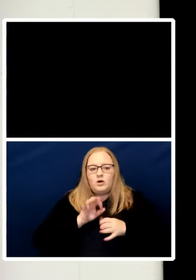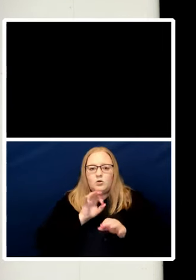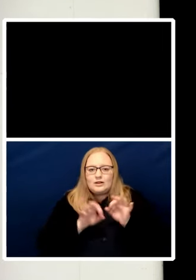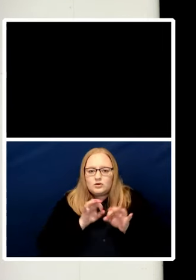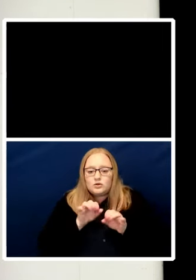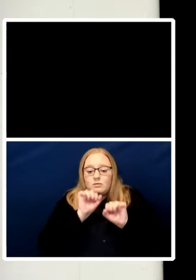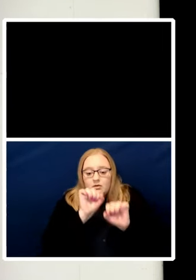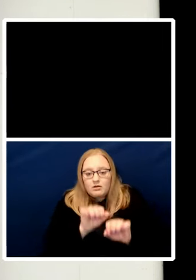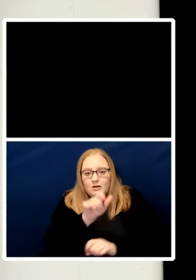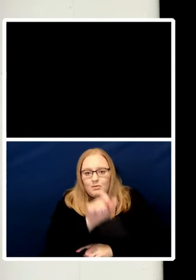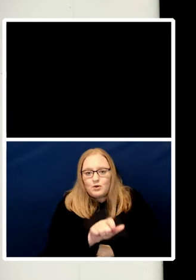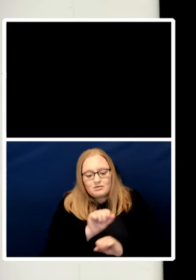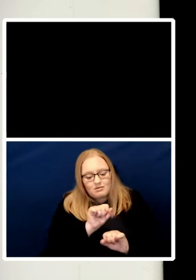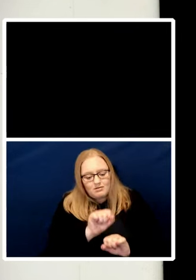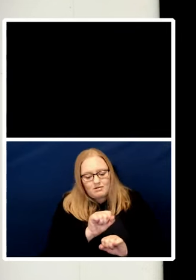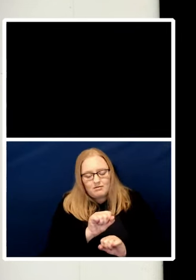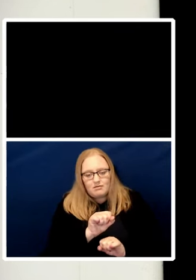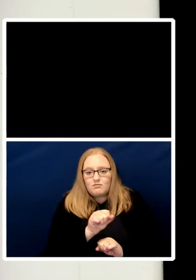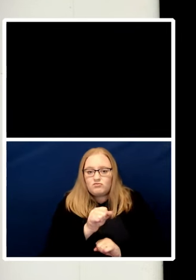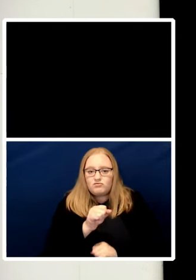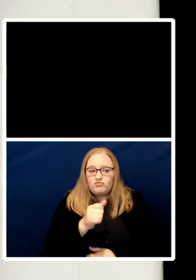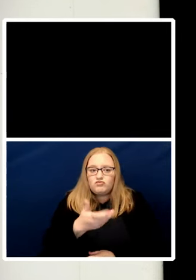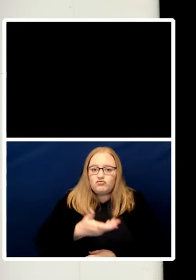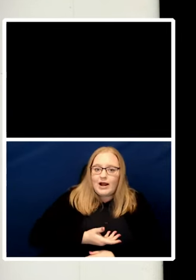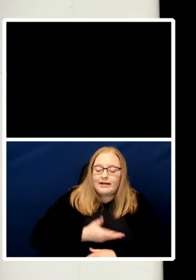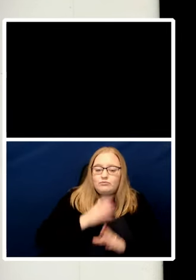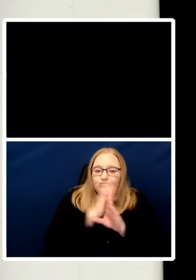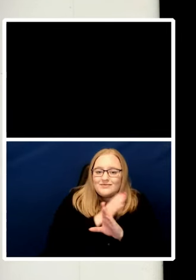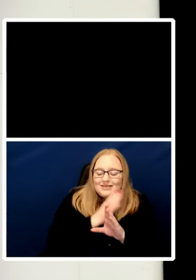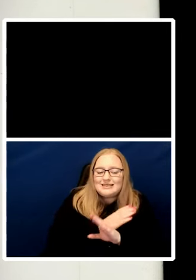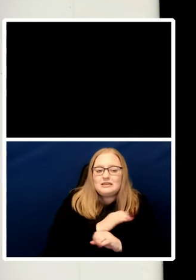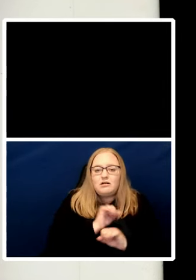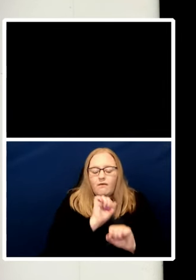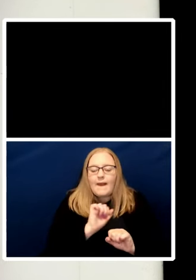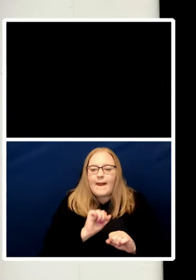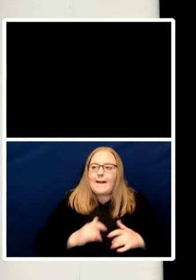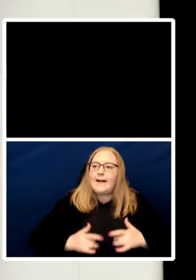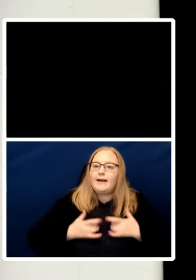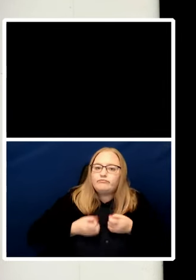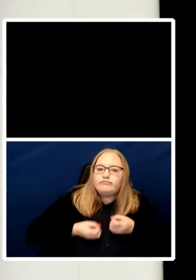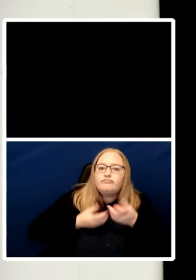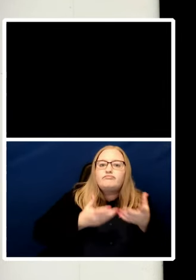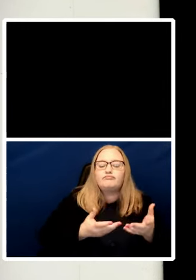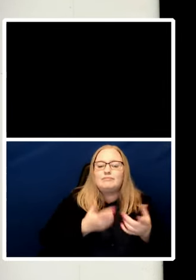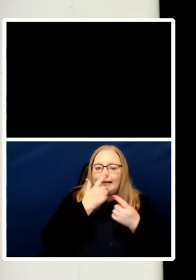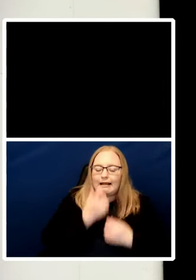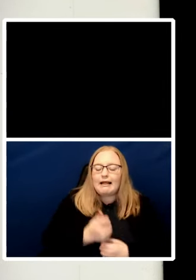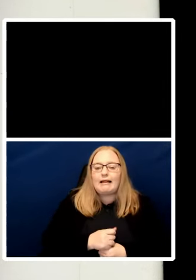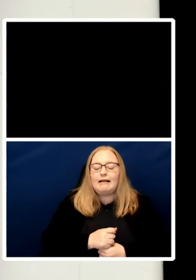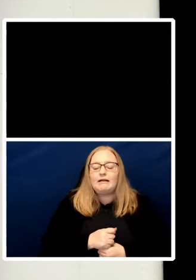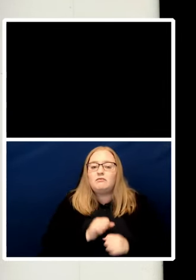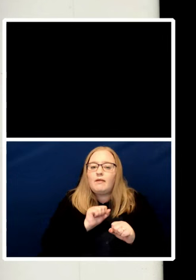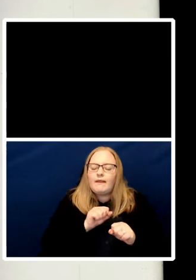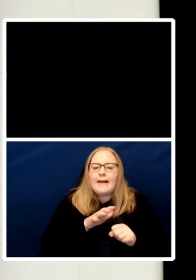to privacy, expression, and association, and appropriate limits on these things.